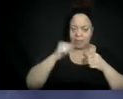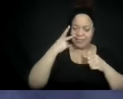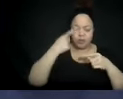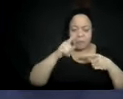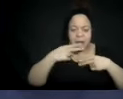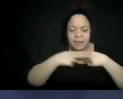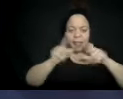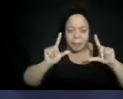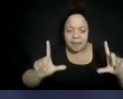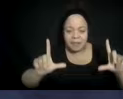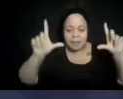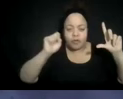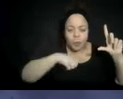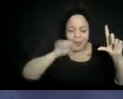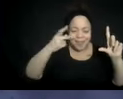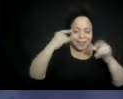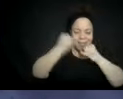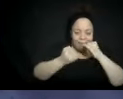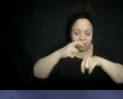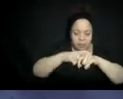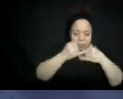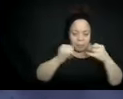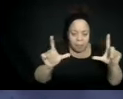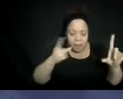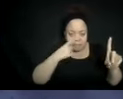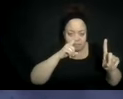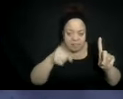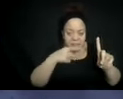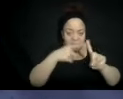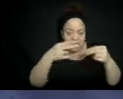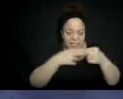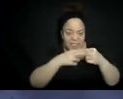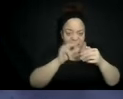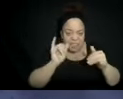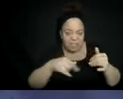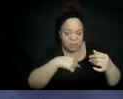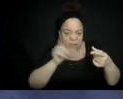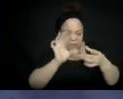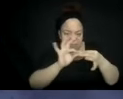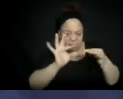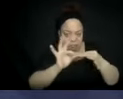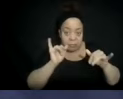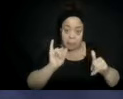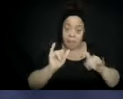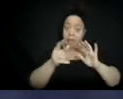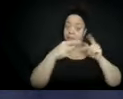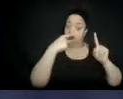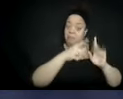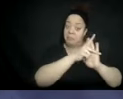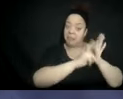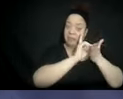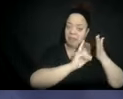Couching criminalization as reform. Yes. And you saw the story of like Billie Holiday's incarceration,